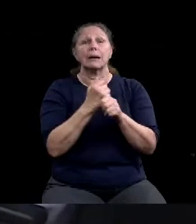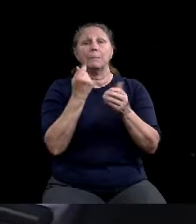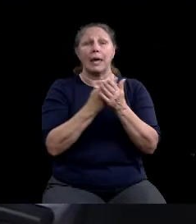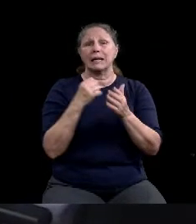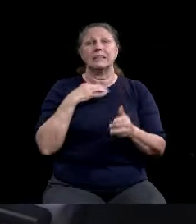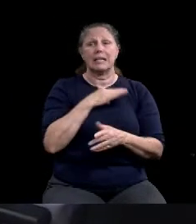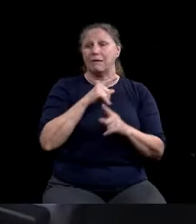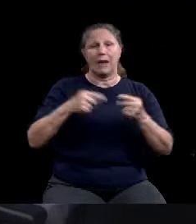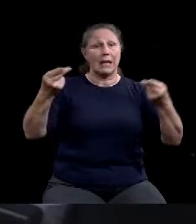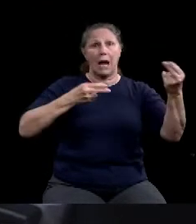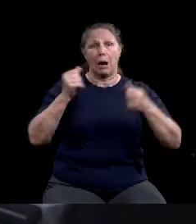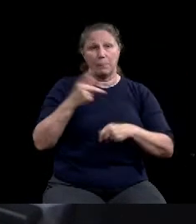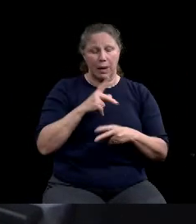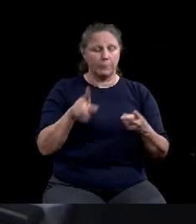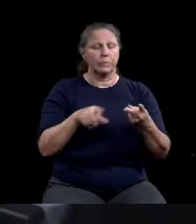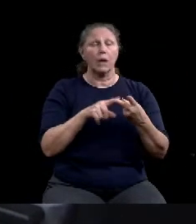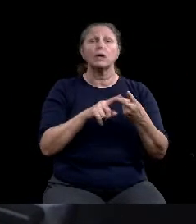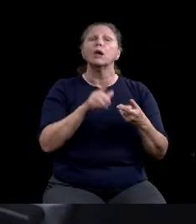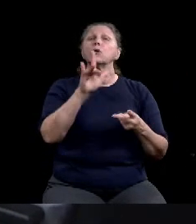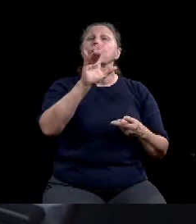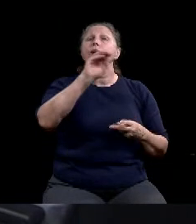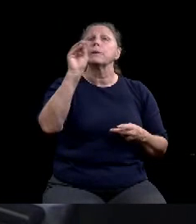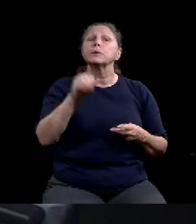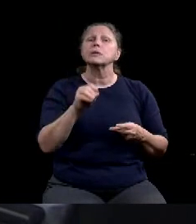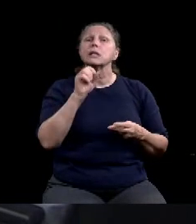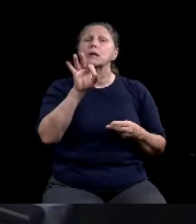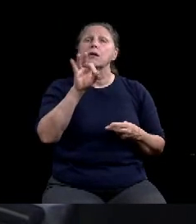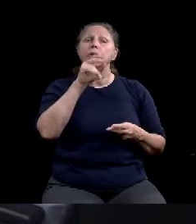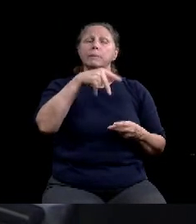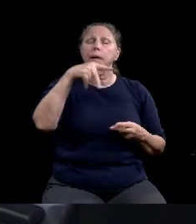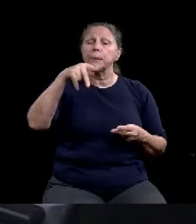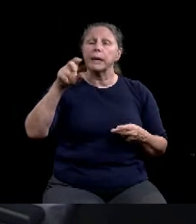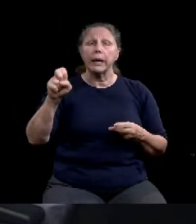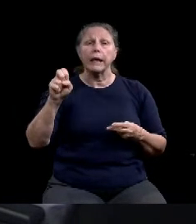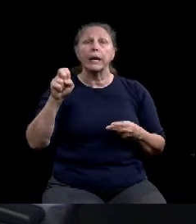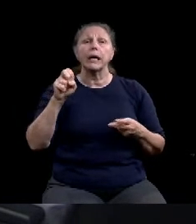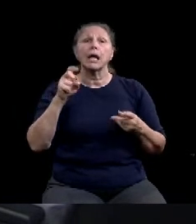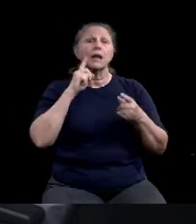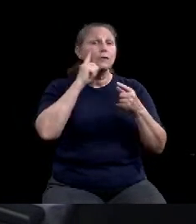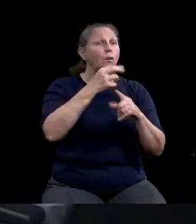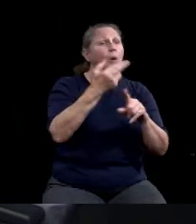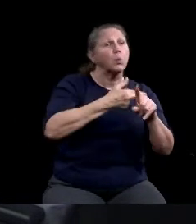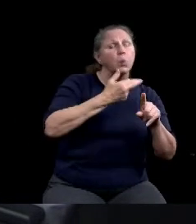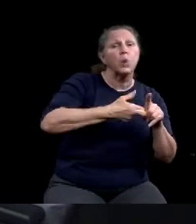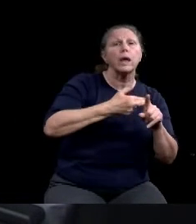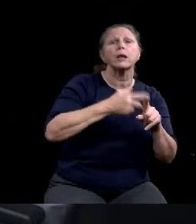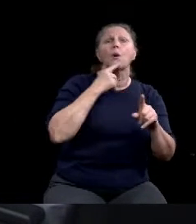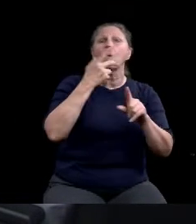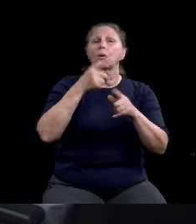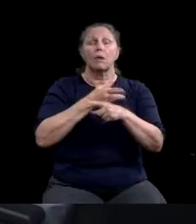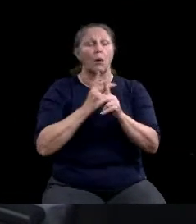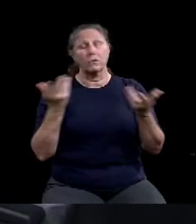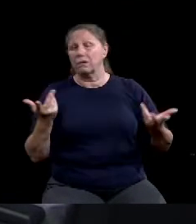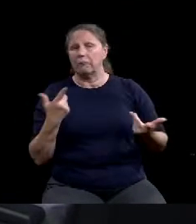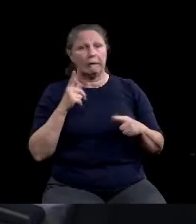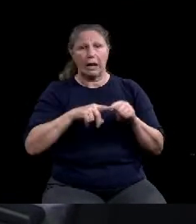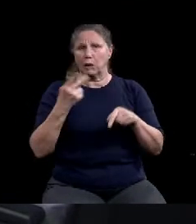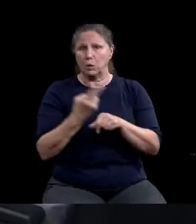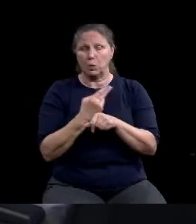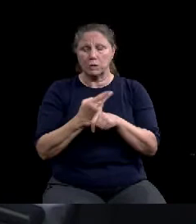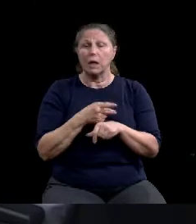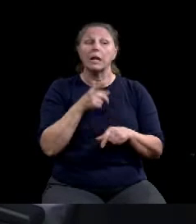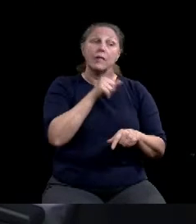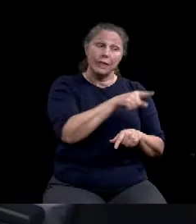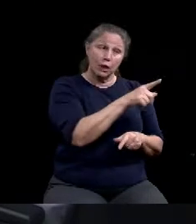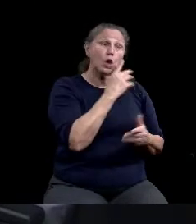of the PPP can go towards rent and or mortgage loans. Local grant programs, like the proposed program, will greatly help small businesses. I